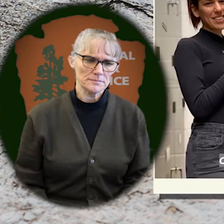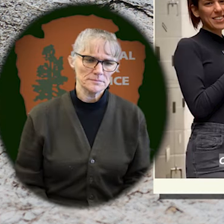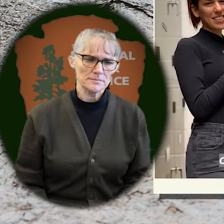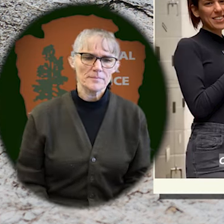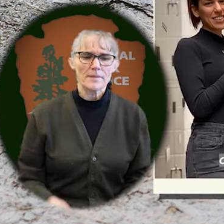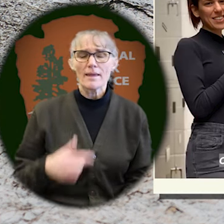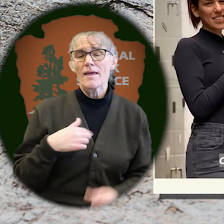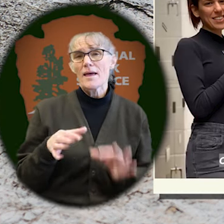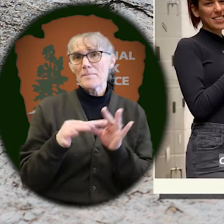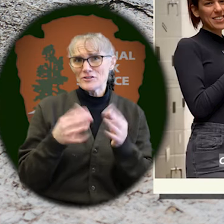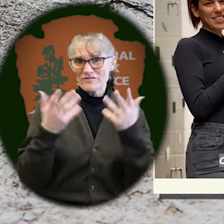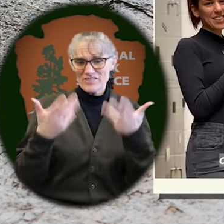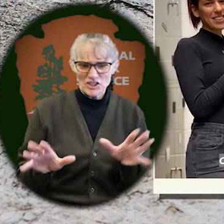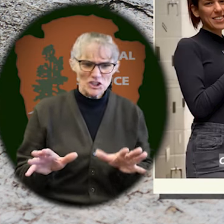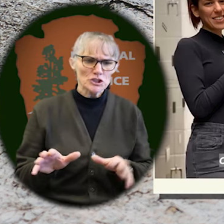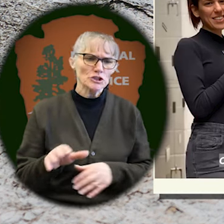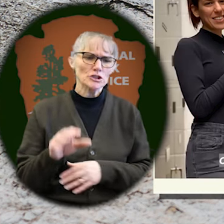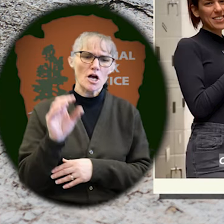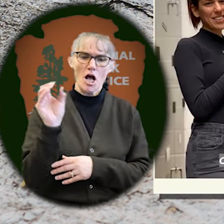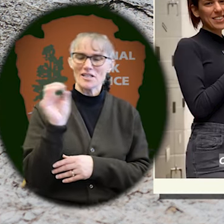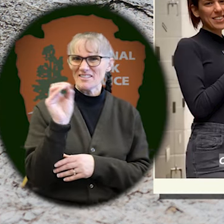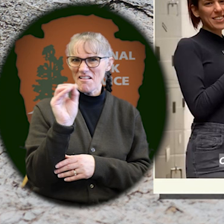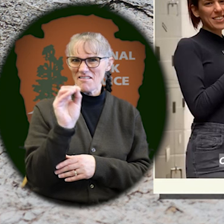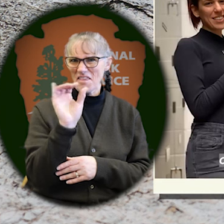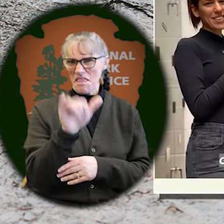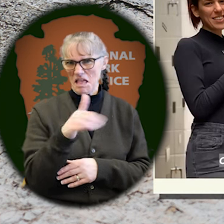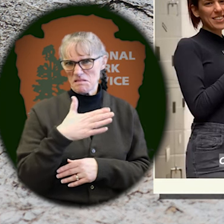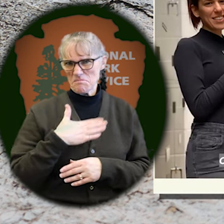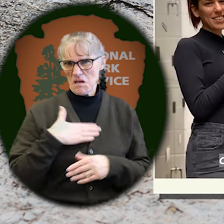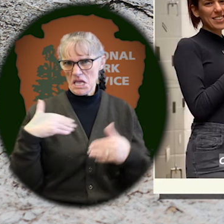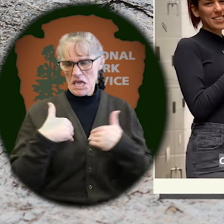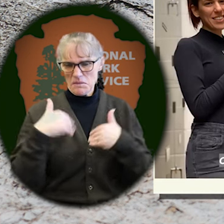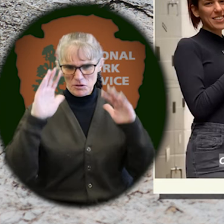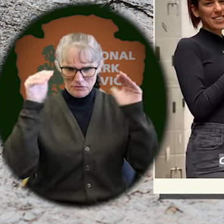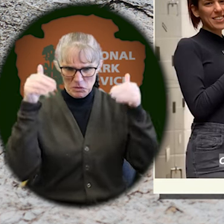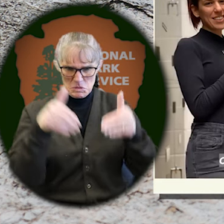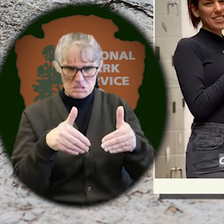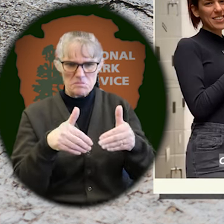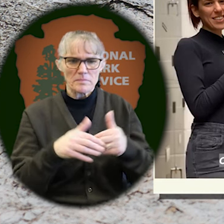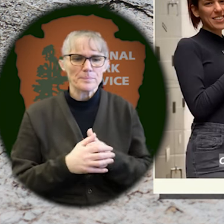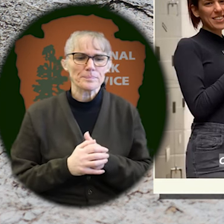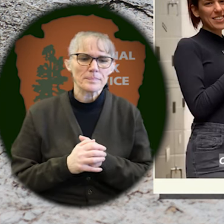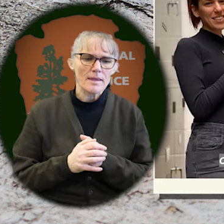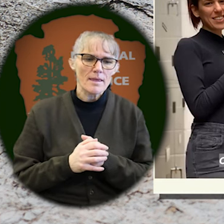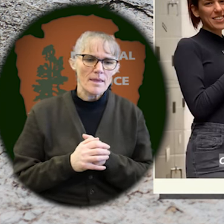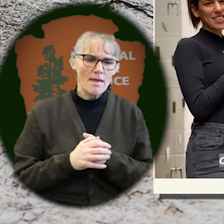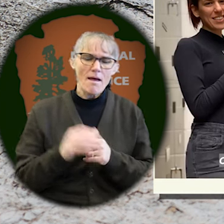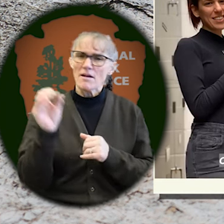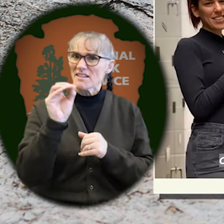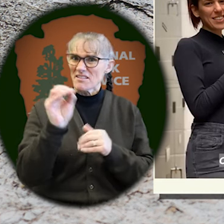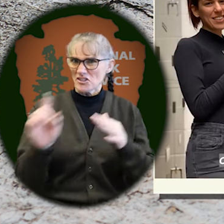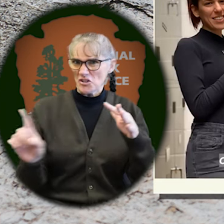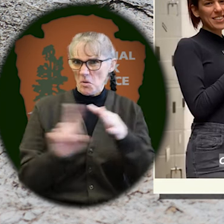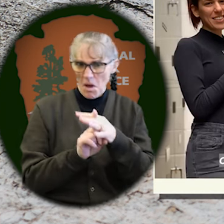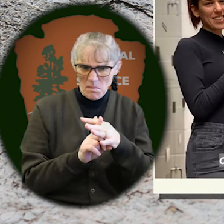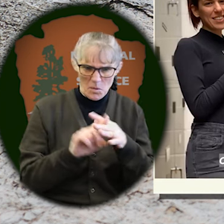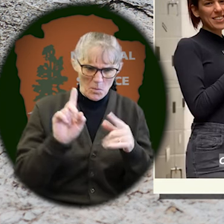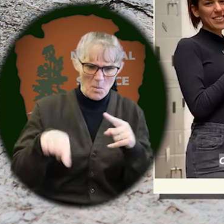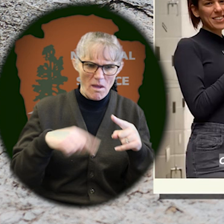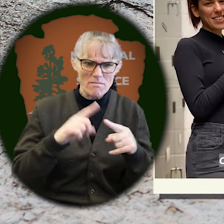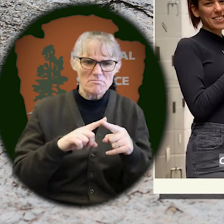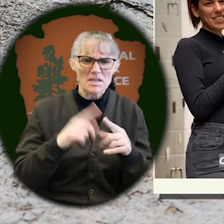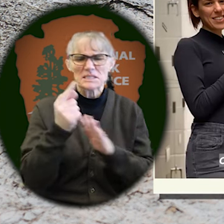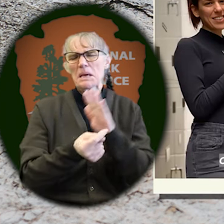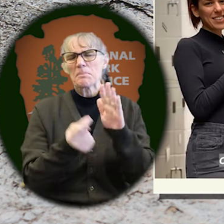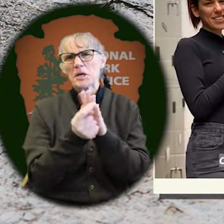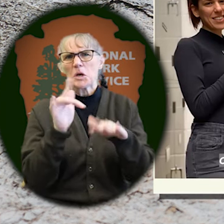So as I mentioned, Oxidactylis is the critter I'm working on, and it began appearing